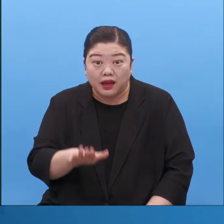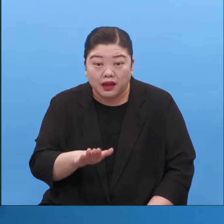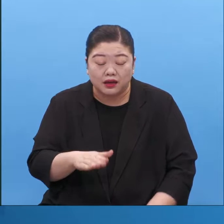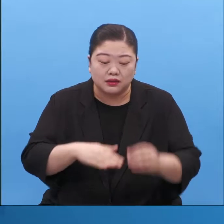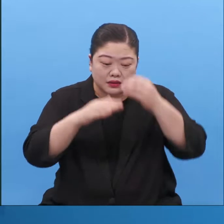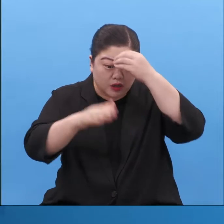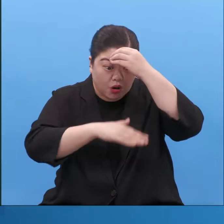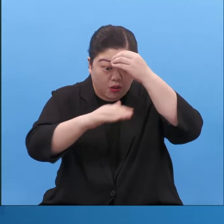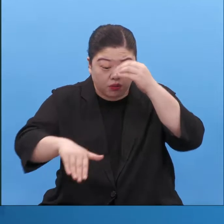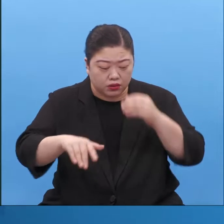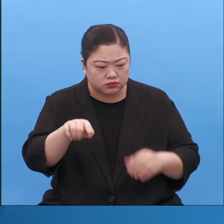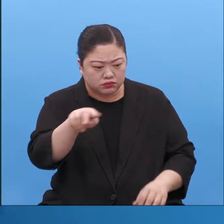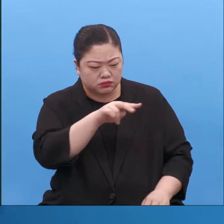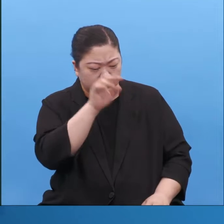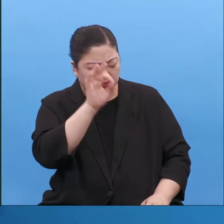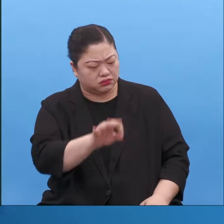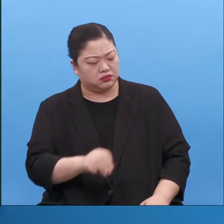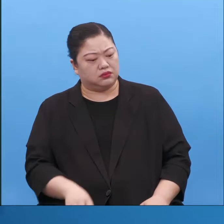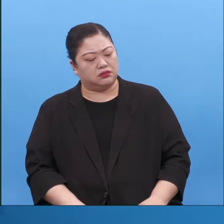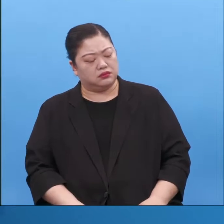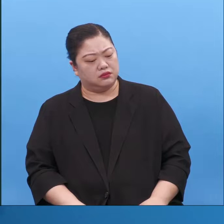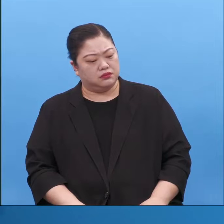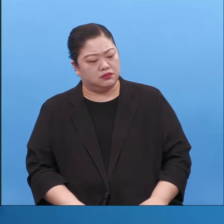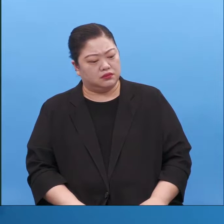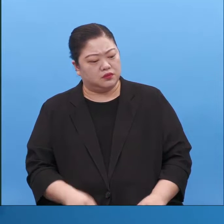but the majority of believers don't have these two things